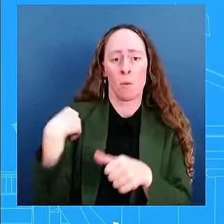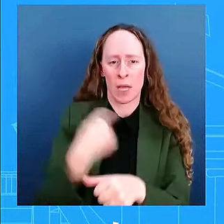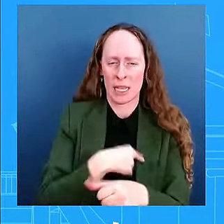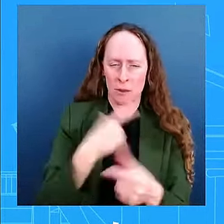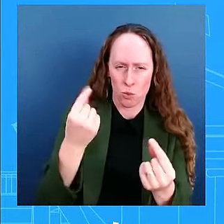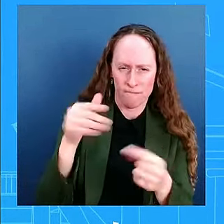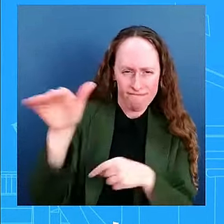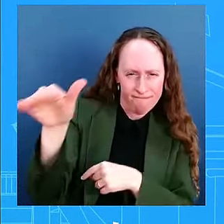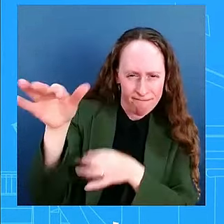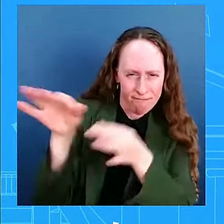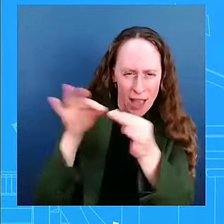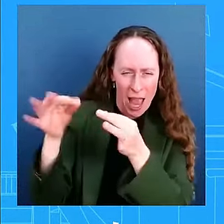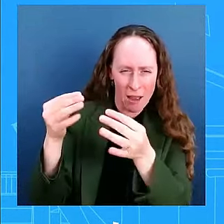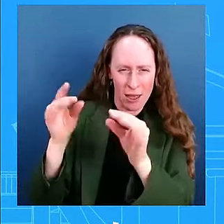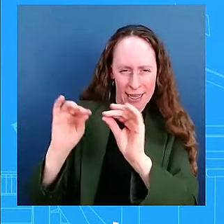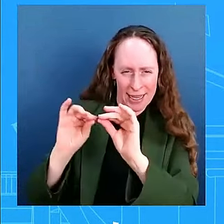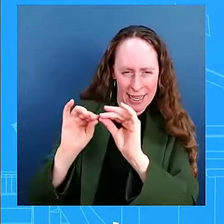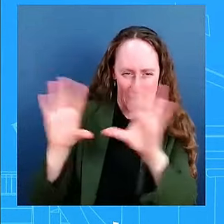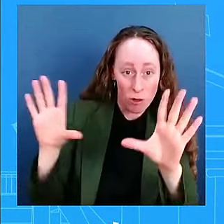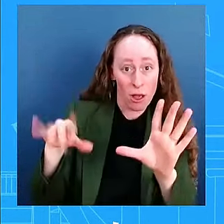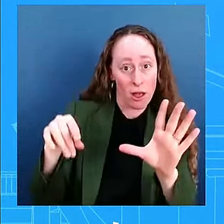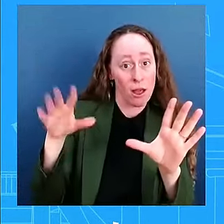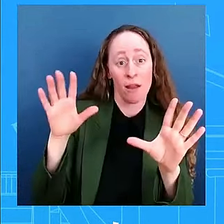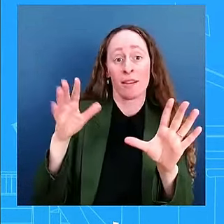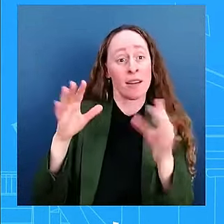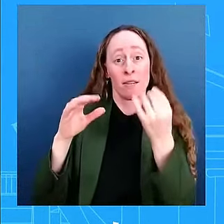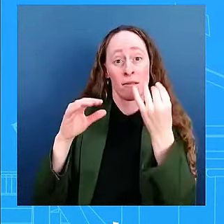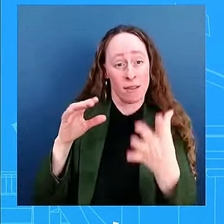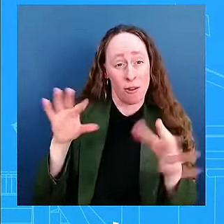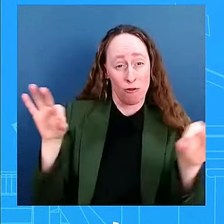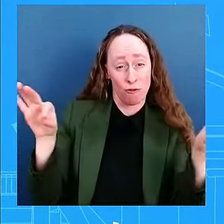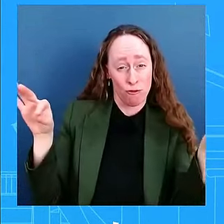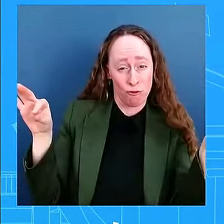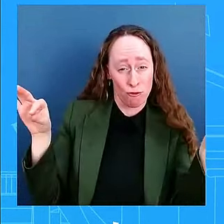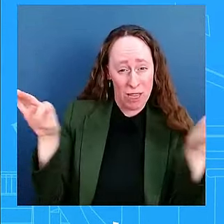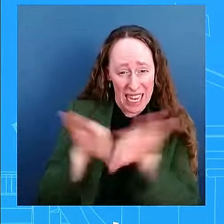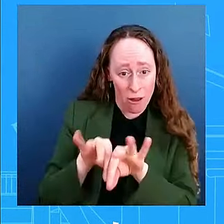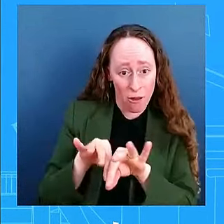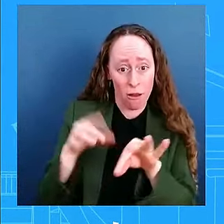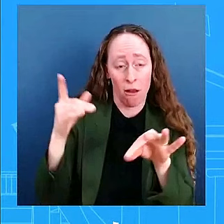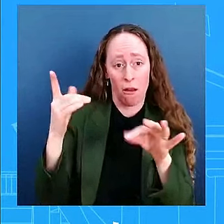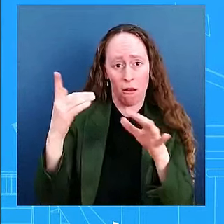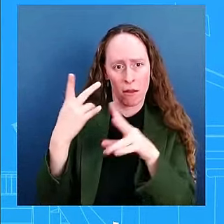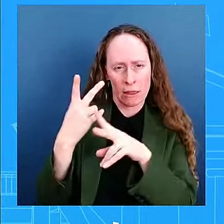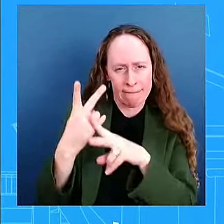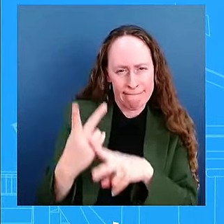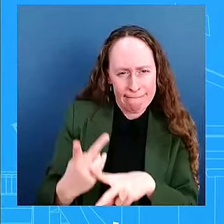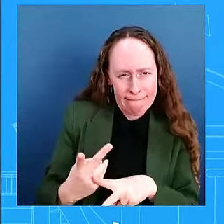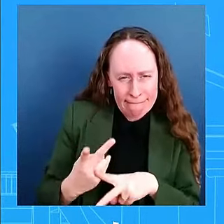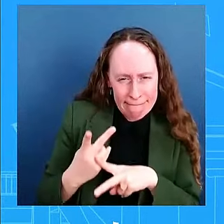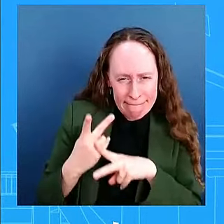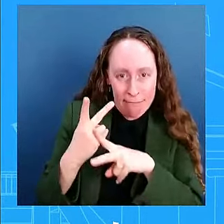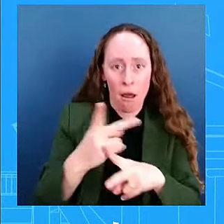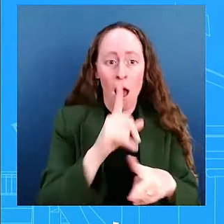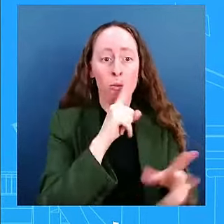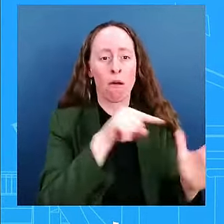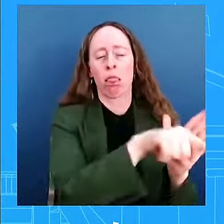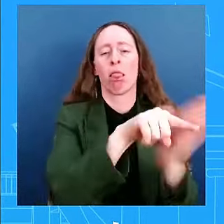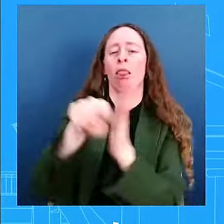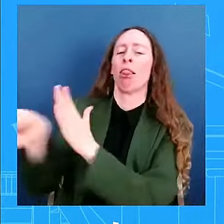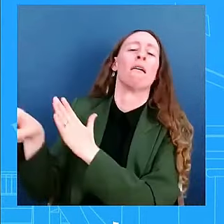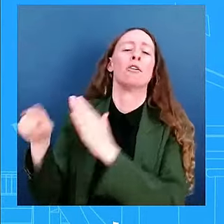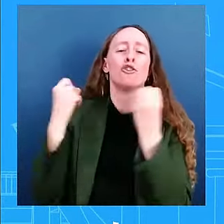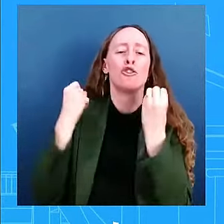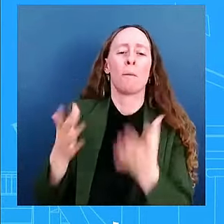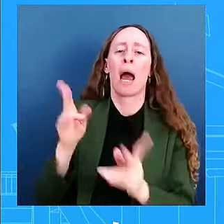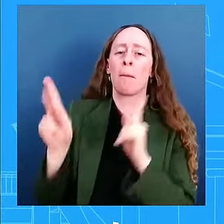that these operations be conducted in a way, in a way that does not threaten the lives of civilians. Conversations that we will continue to have with the Israeli